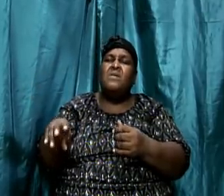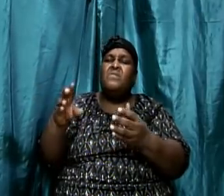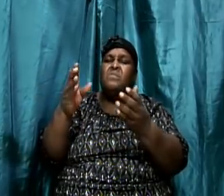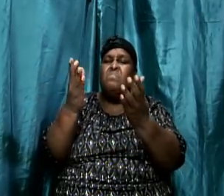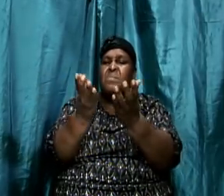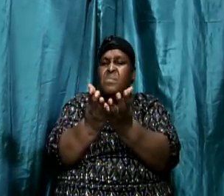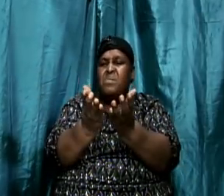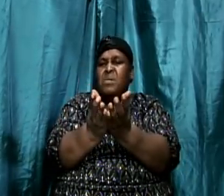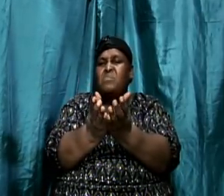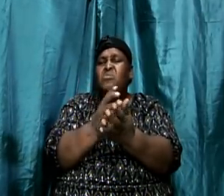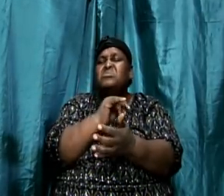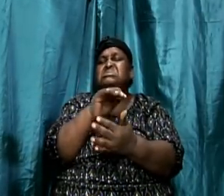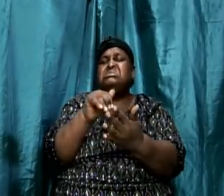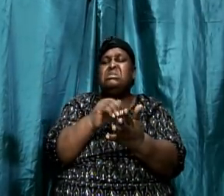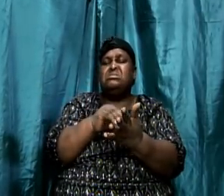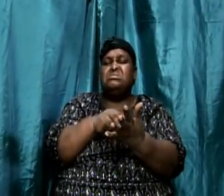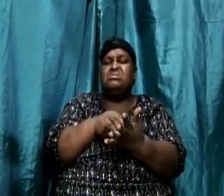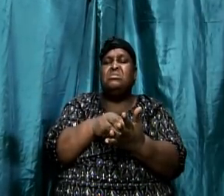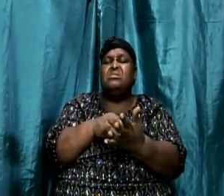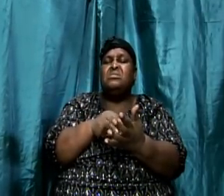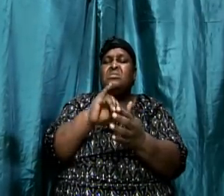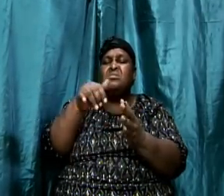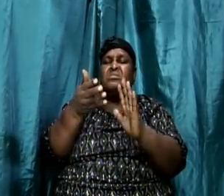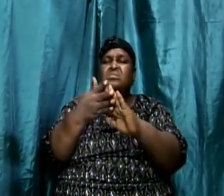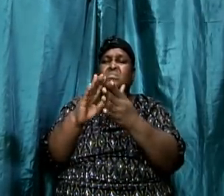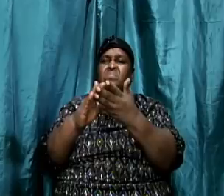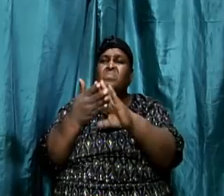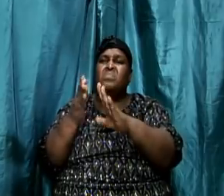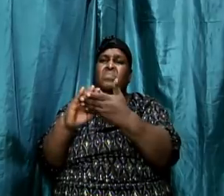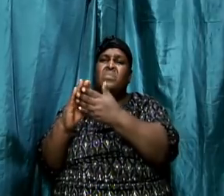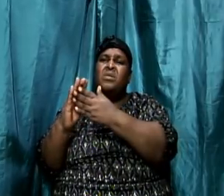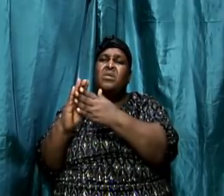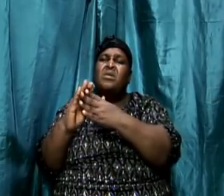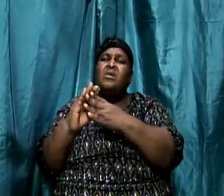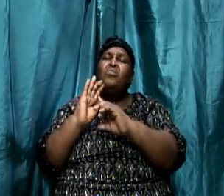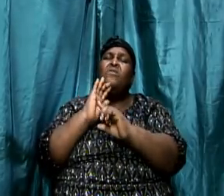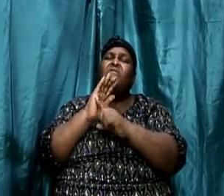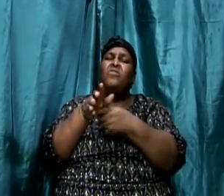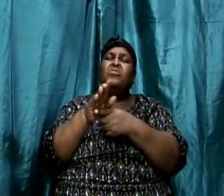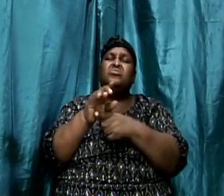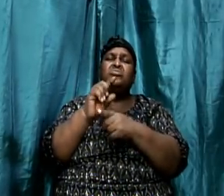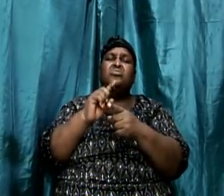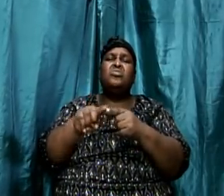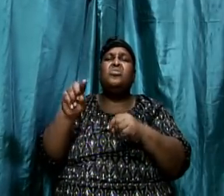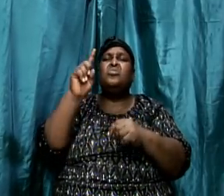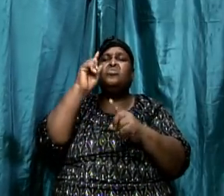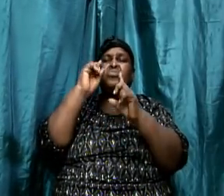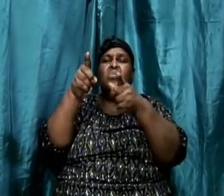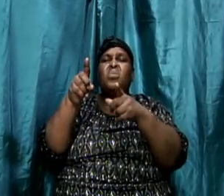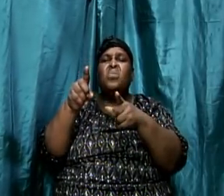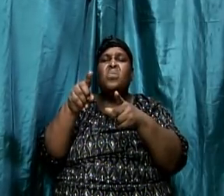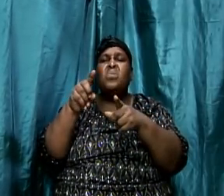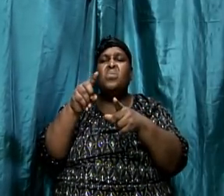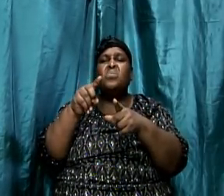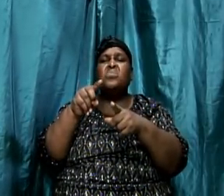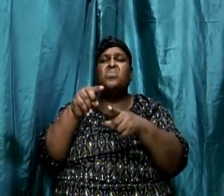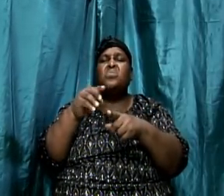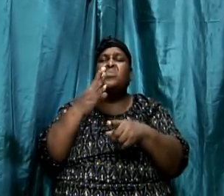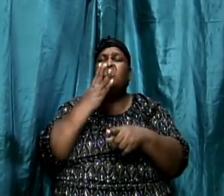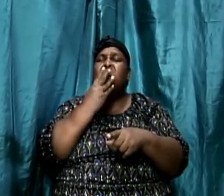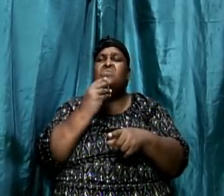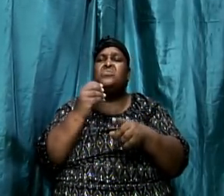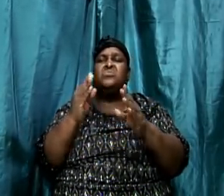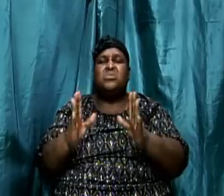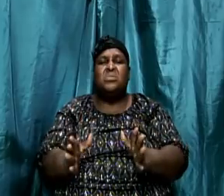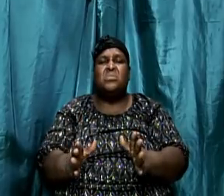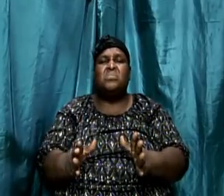persecution and they were forced to go to Judea and then Samaria, which is the second part